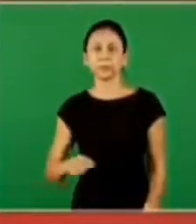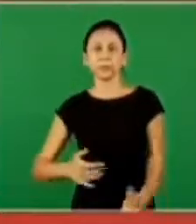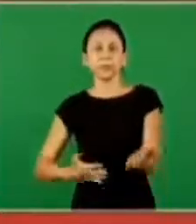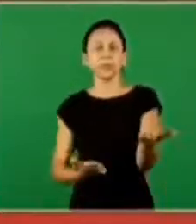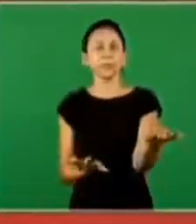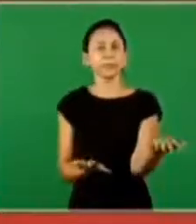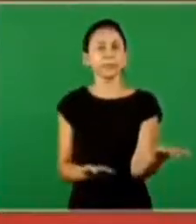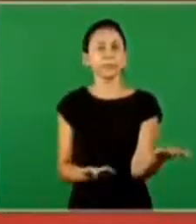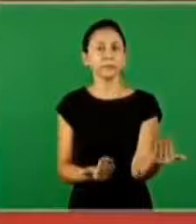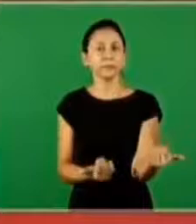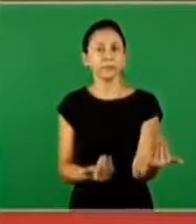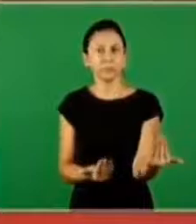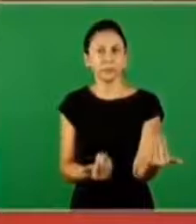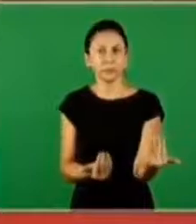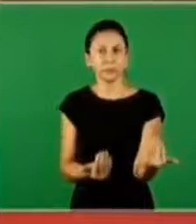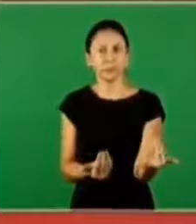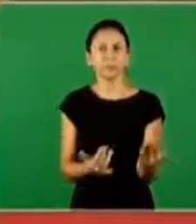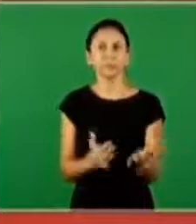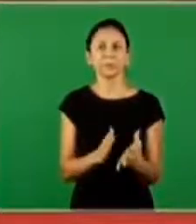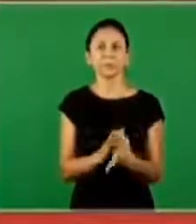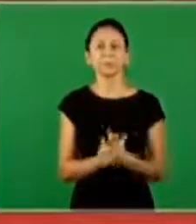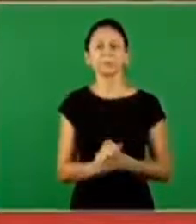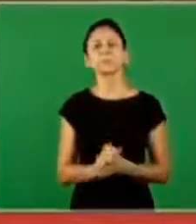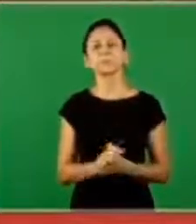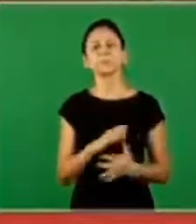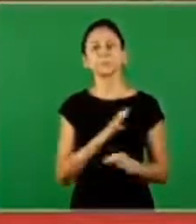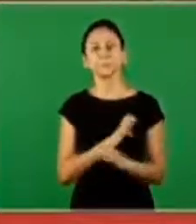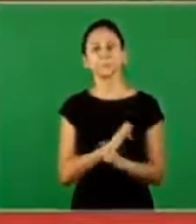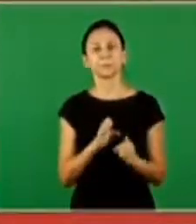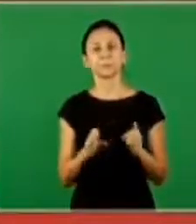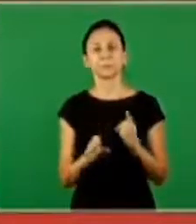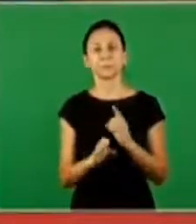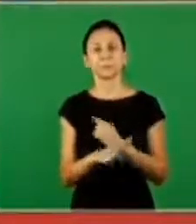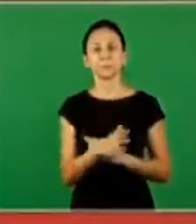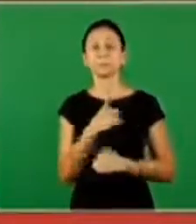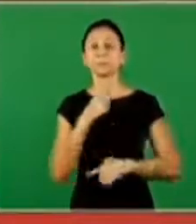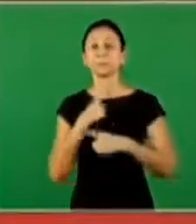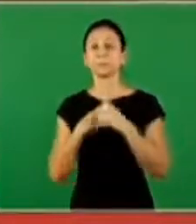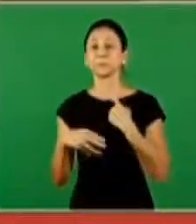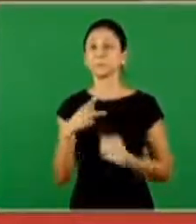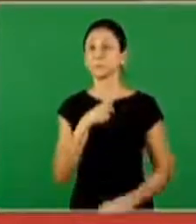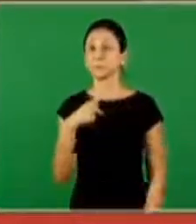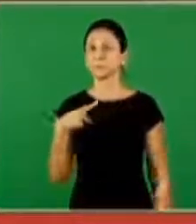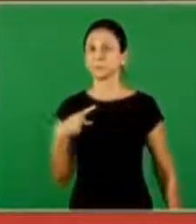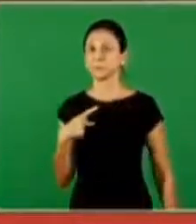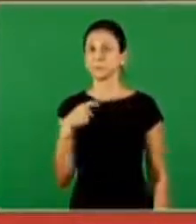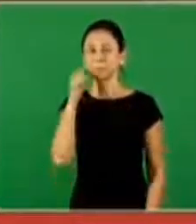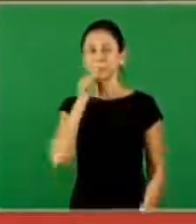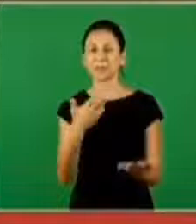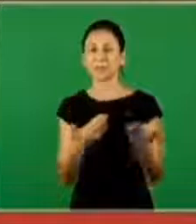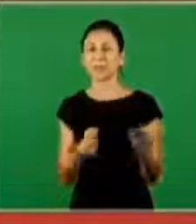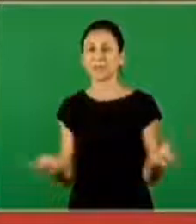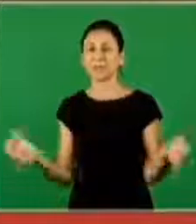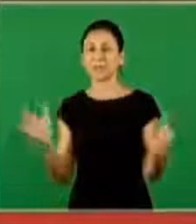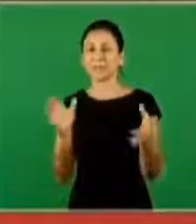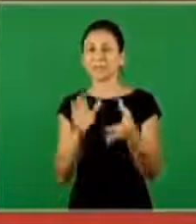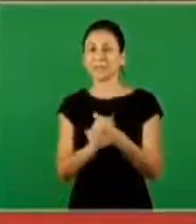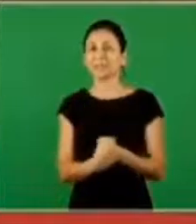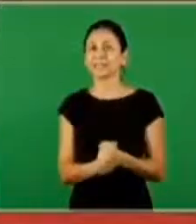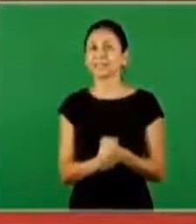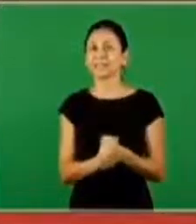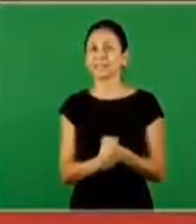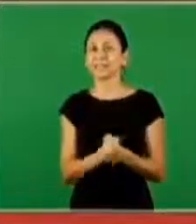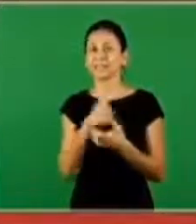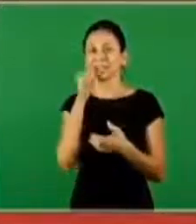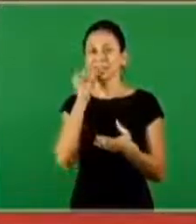It's youth of Sunday schools. They will all be pastors. And the women are going to be all wives of pastors.